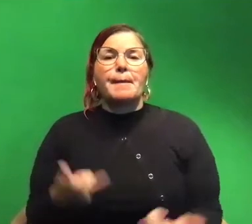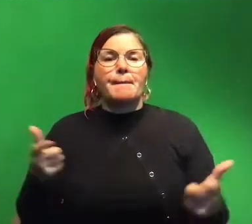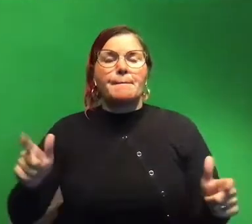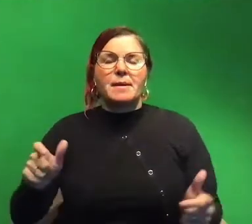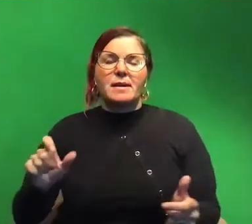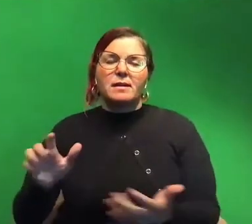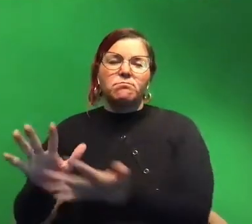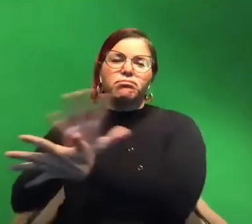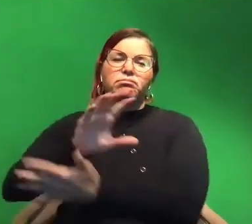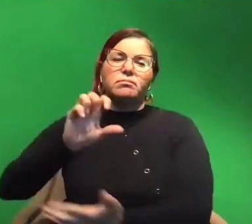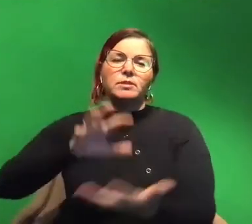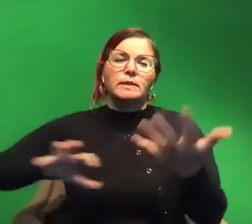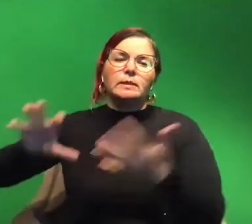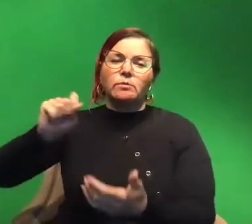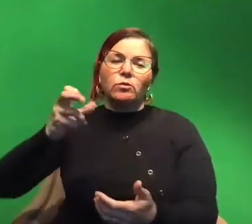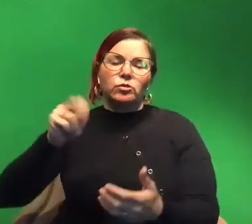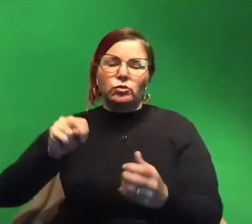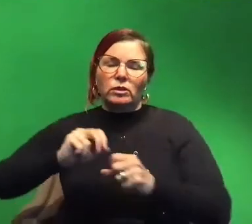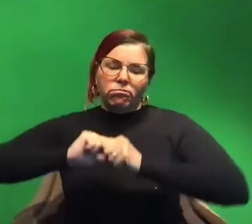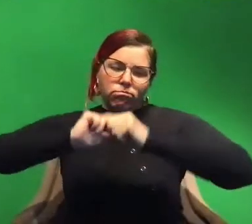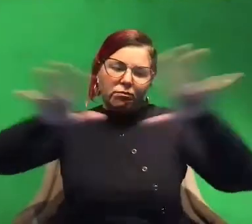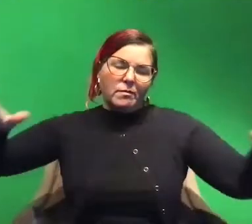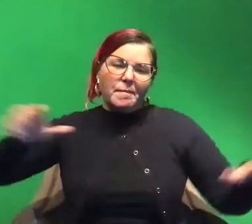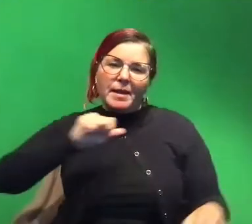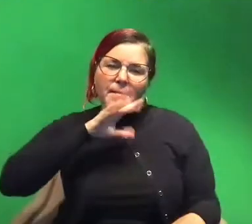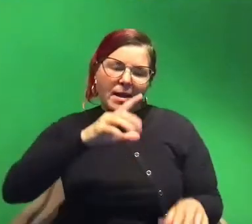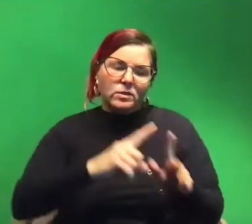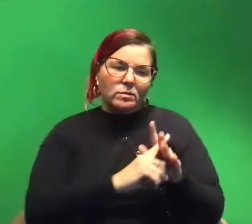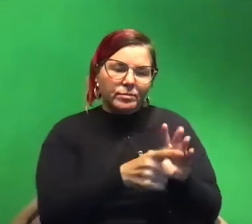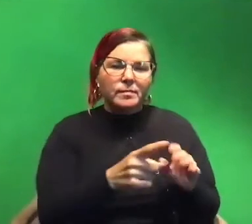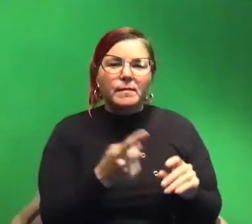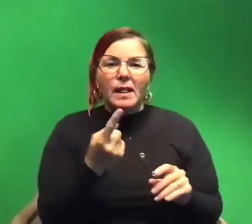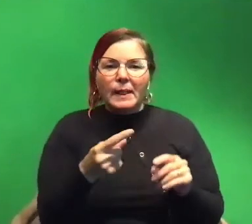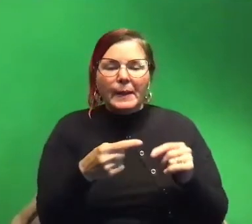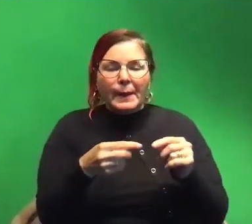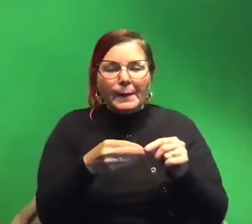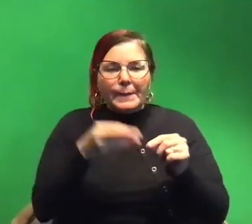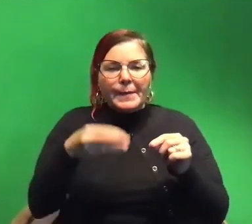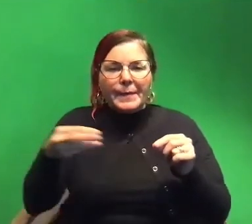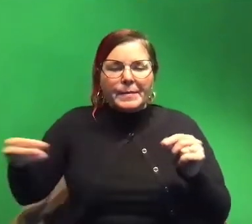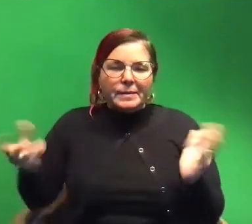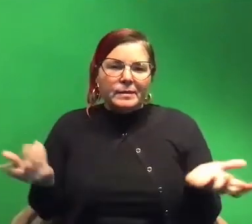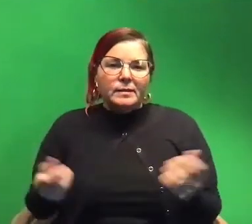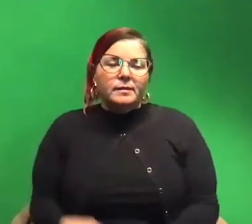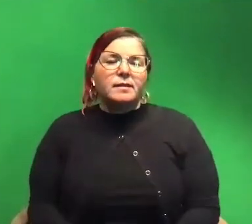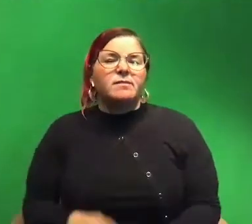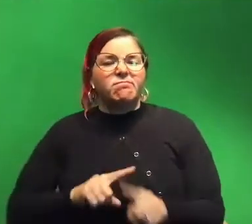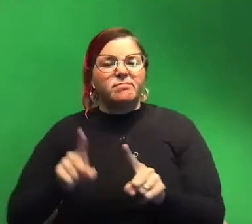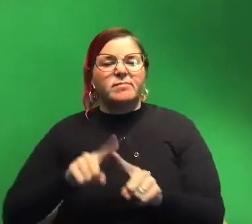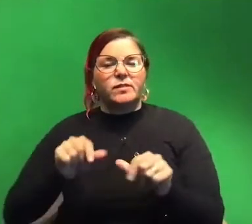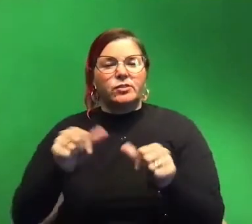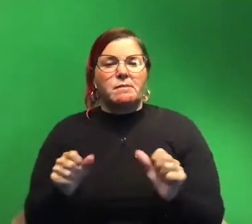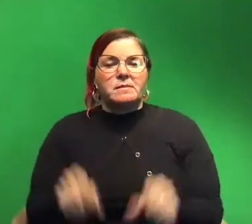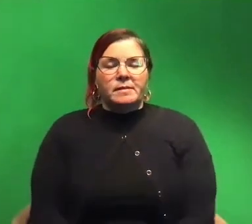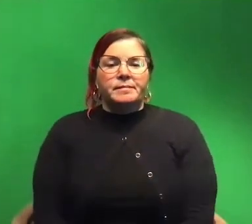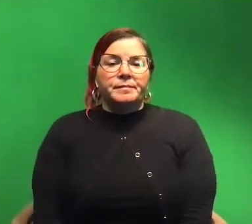screens where it's just a huge mess and they'll escape. They can do these little tiny boop boop boops. Um there's a bunch of different shapes that they can